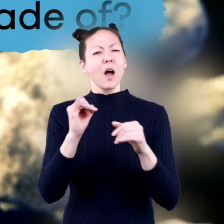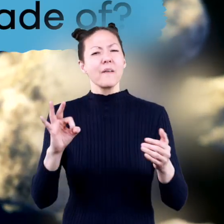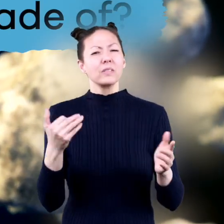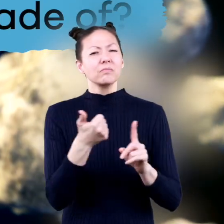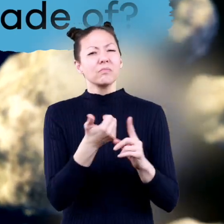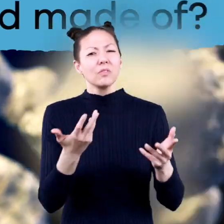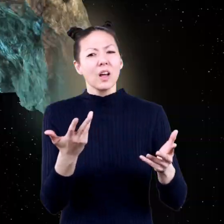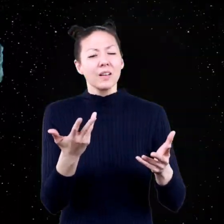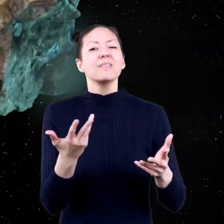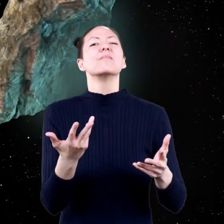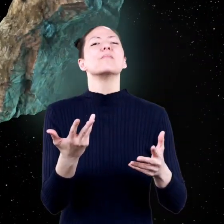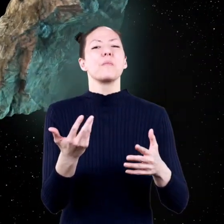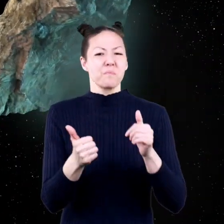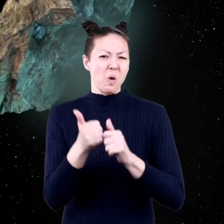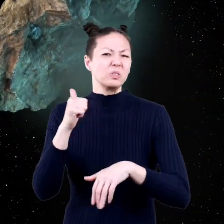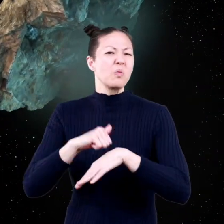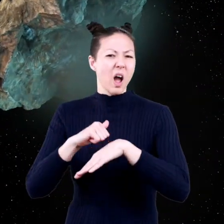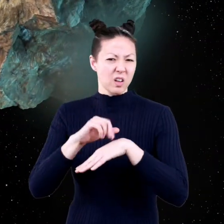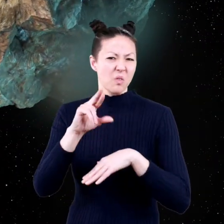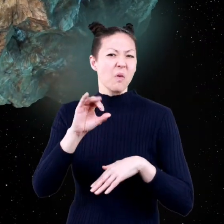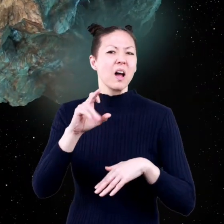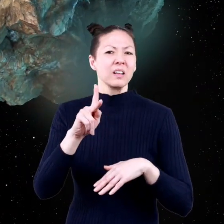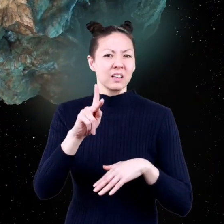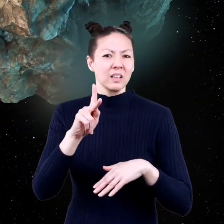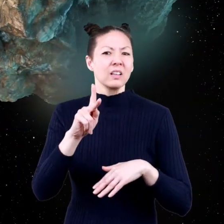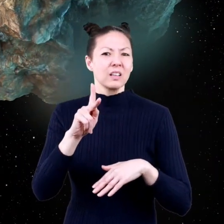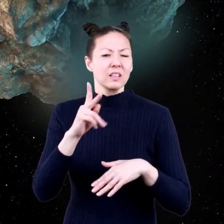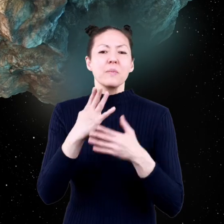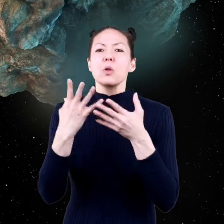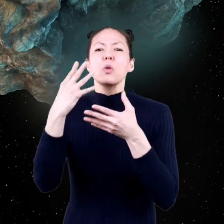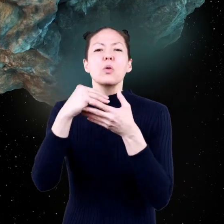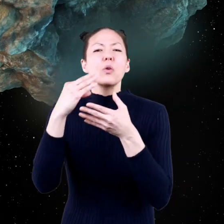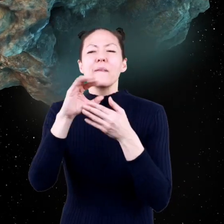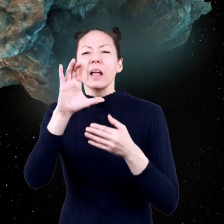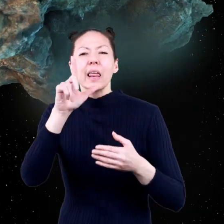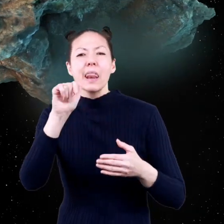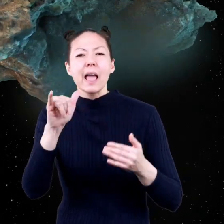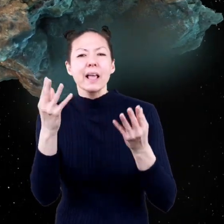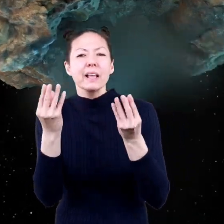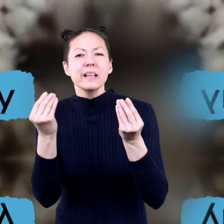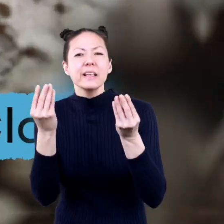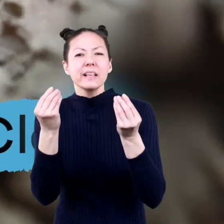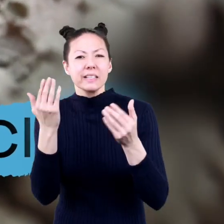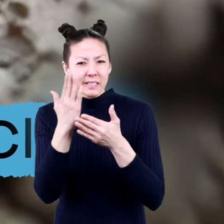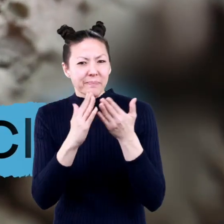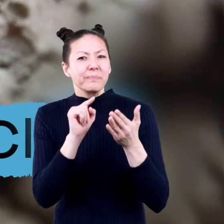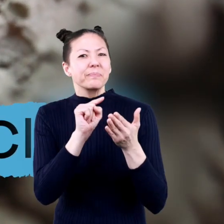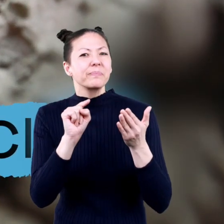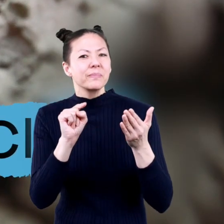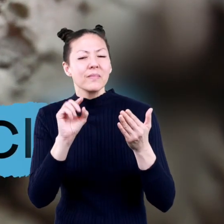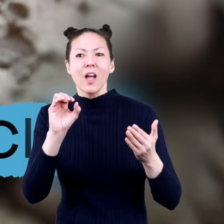of? Asteroids are made mostly of rock, but some also include parts of clay,